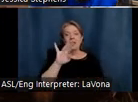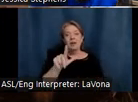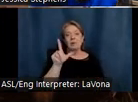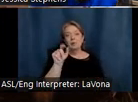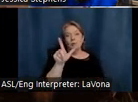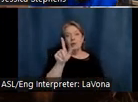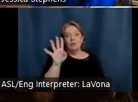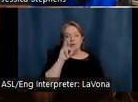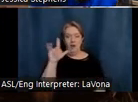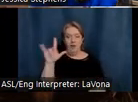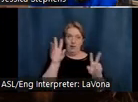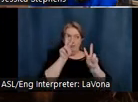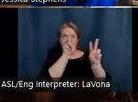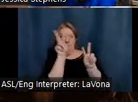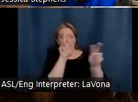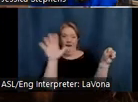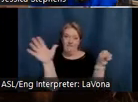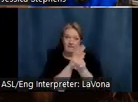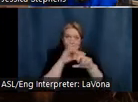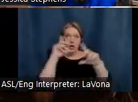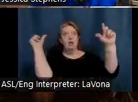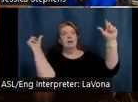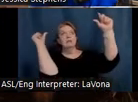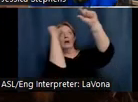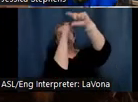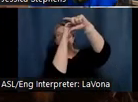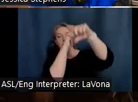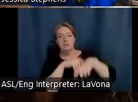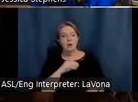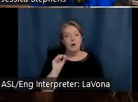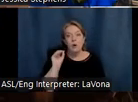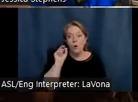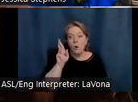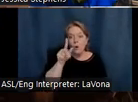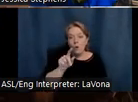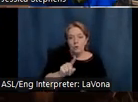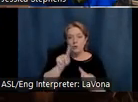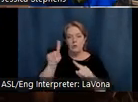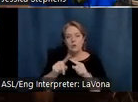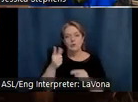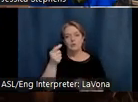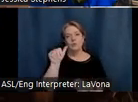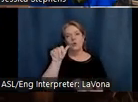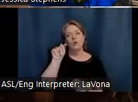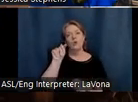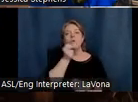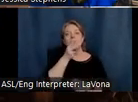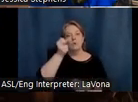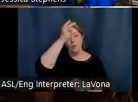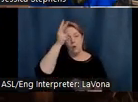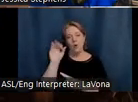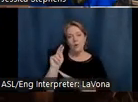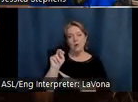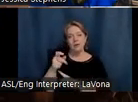full solar eclipse. Or set off for the goat conspiracy farm. Buy some soap, sample some cheese during an